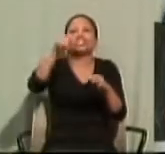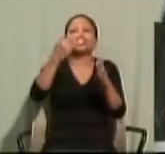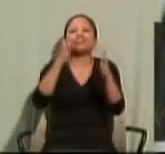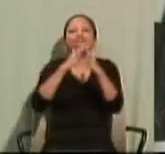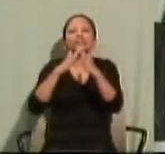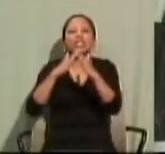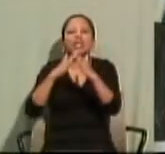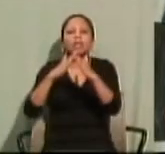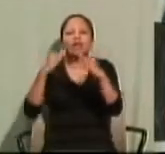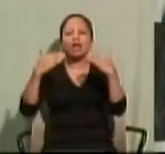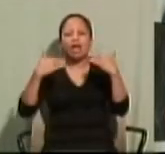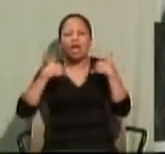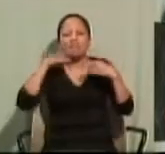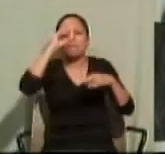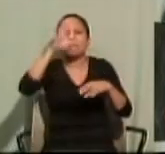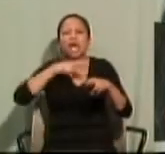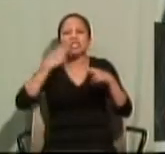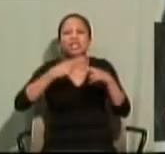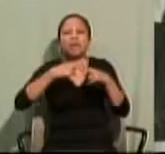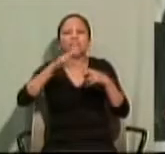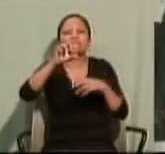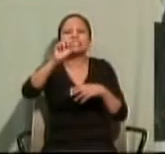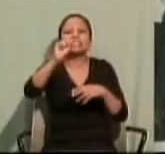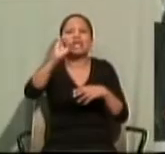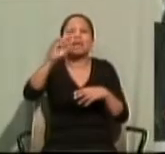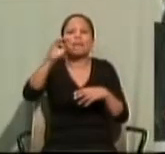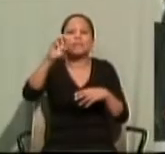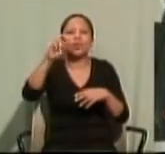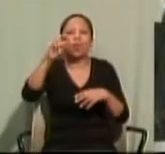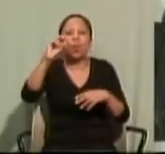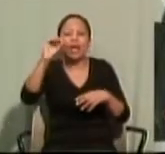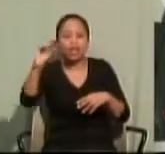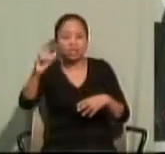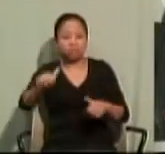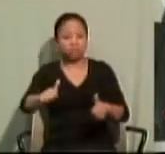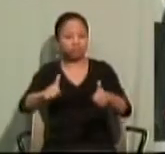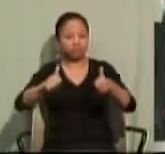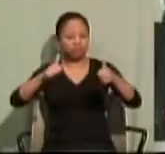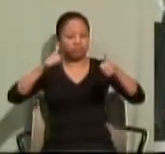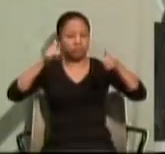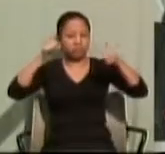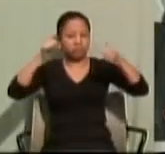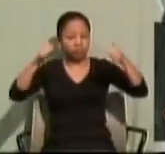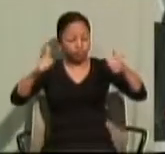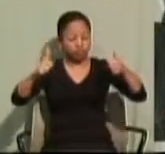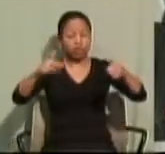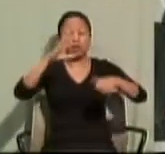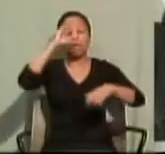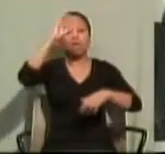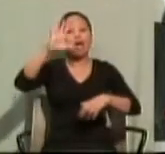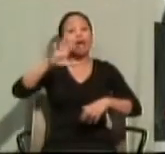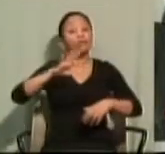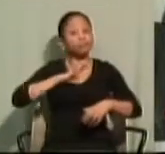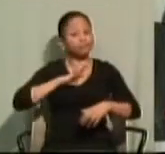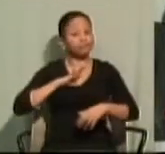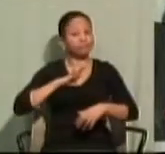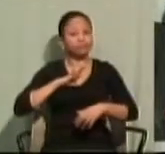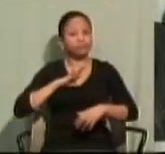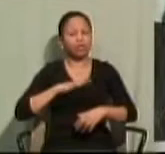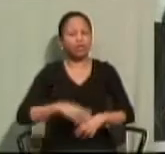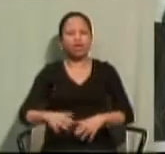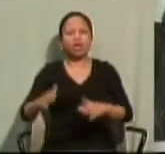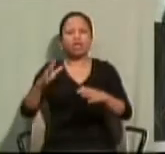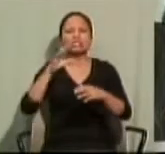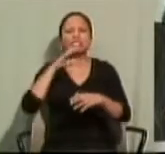man called Simeon. He was an upright and devout man. He looked